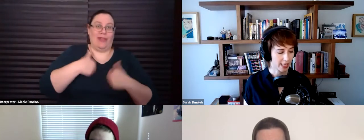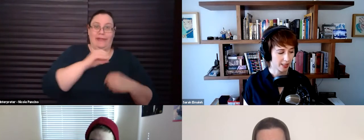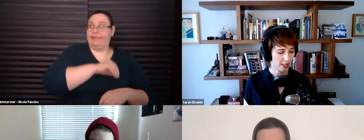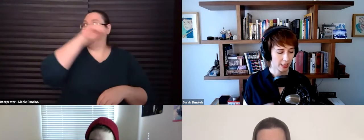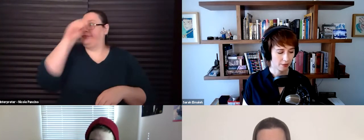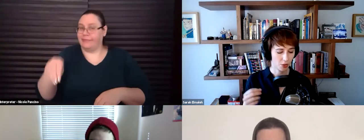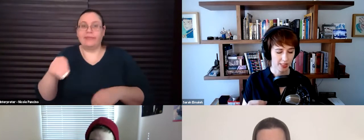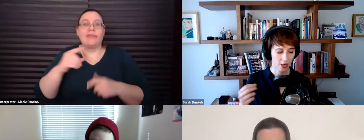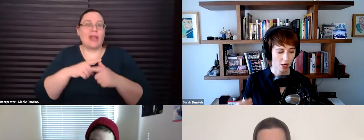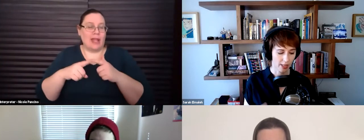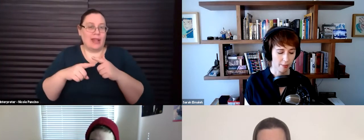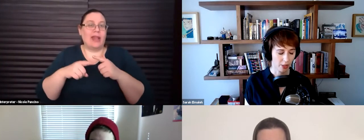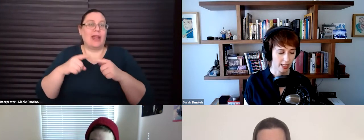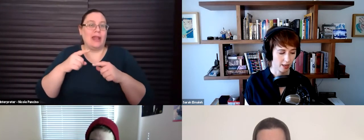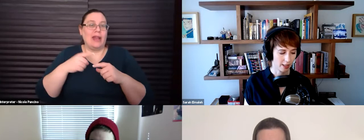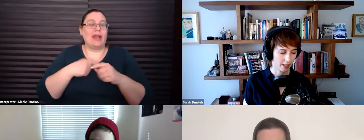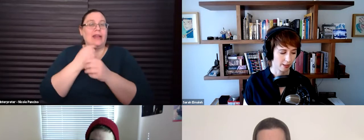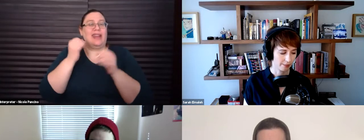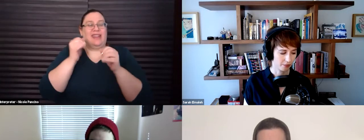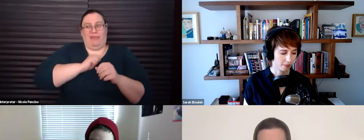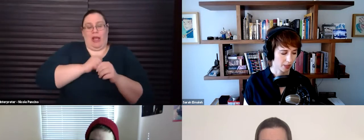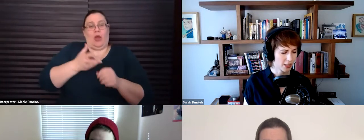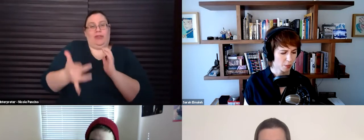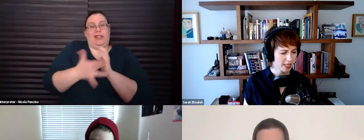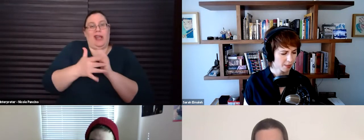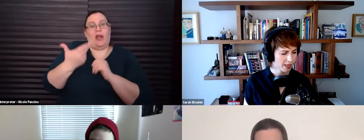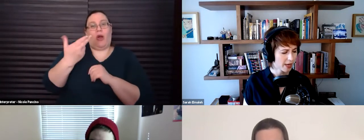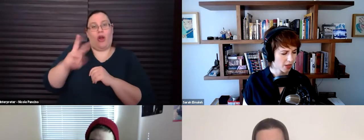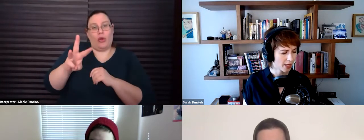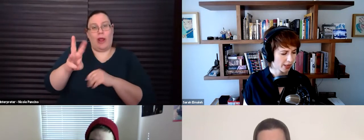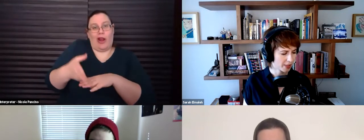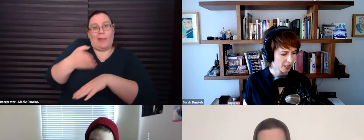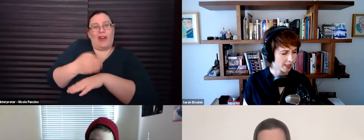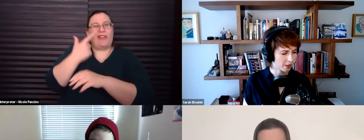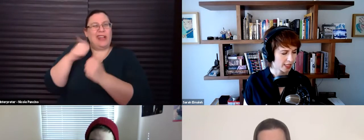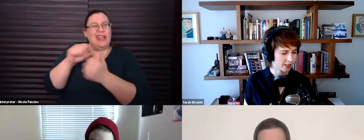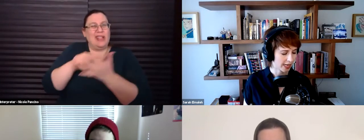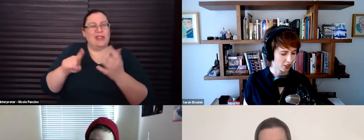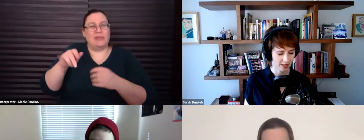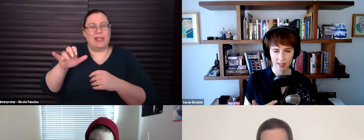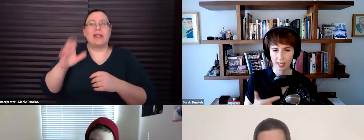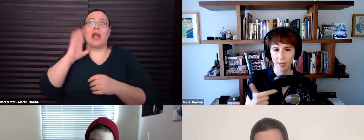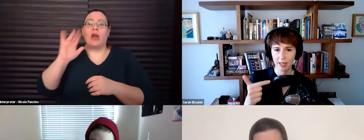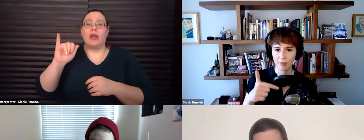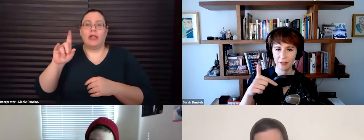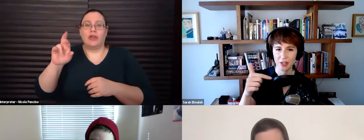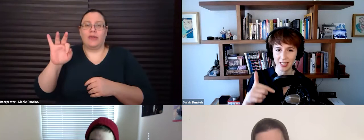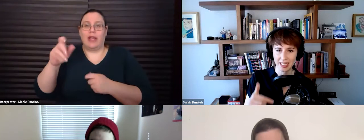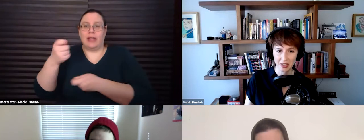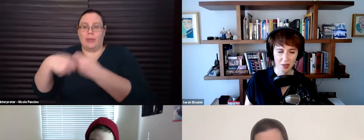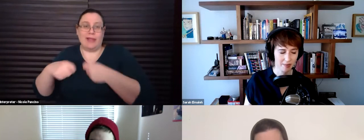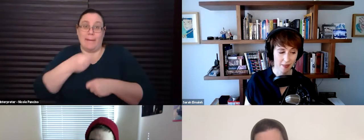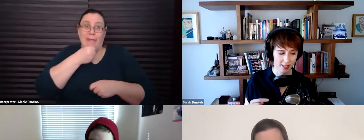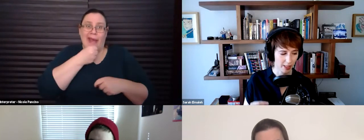probably a single, an individual tech hardware upgrade on, um, on each piece. Maybe I know I replaced my interface. I actually, this is the same mic I've had